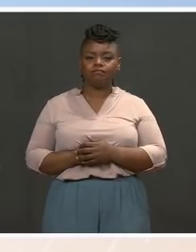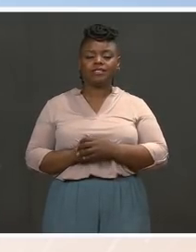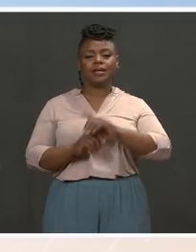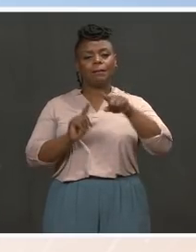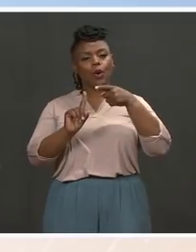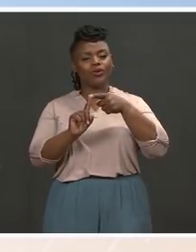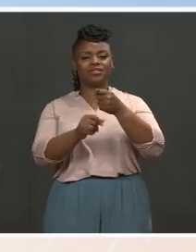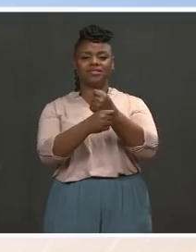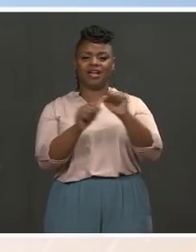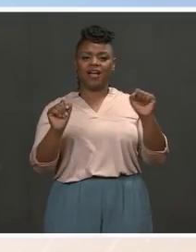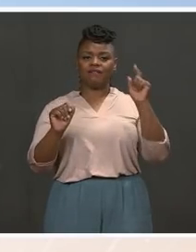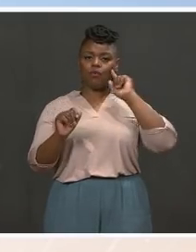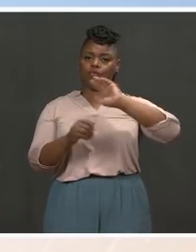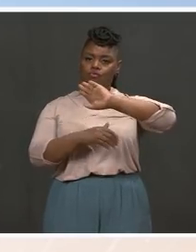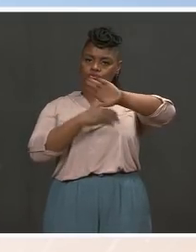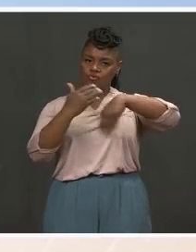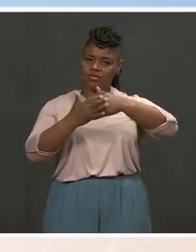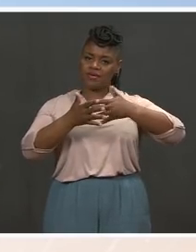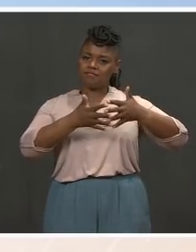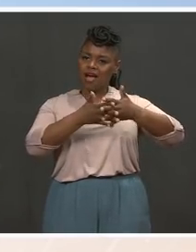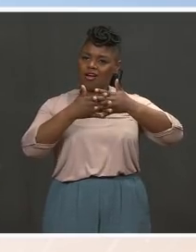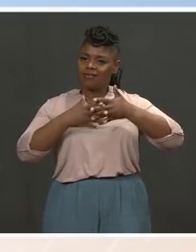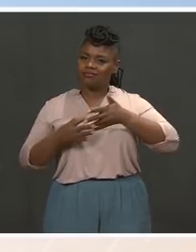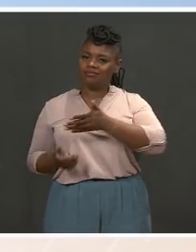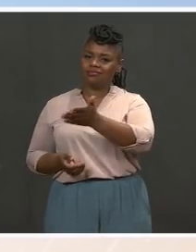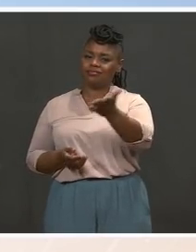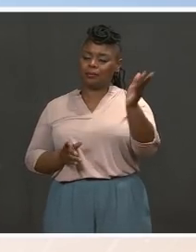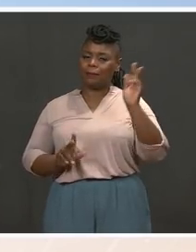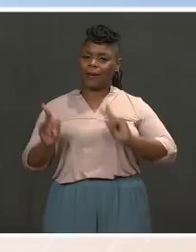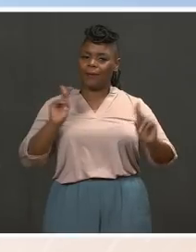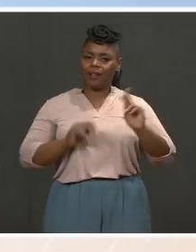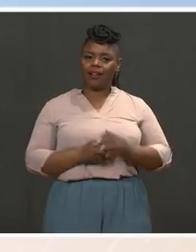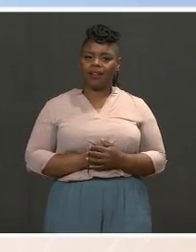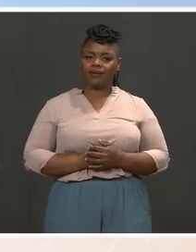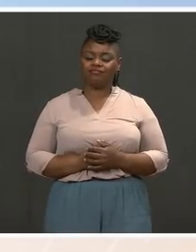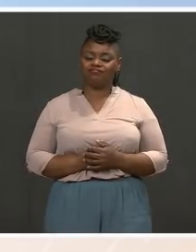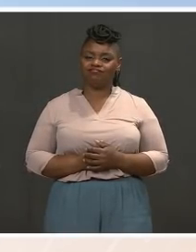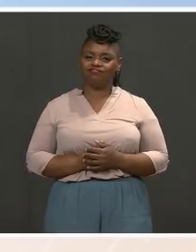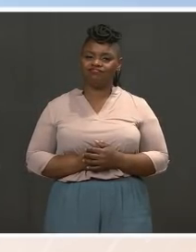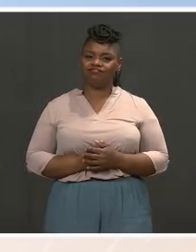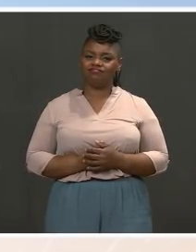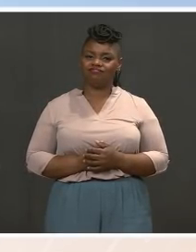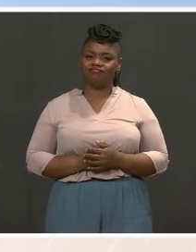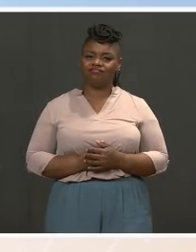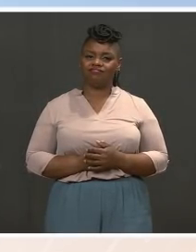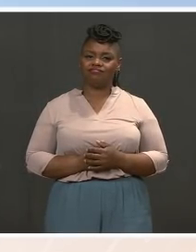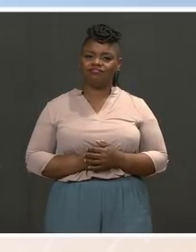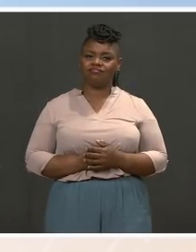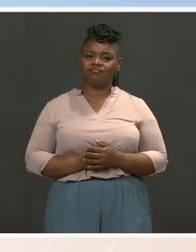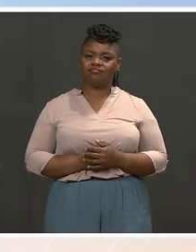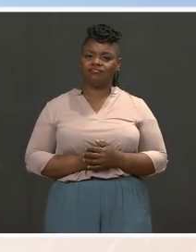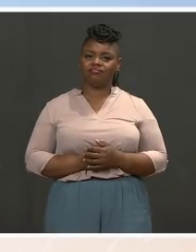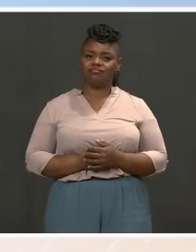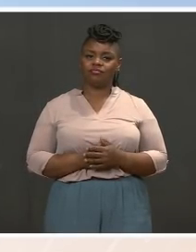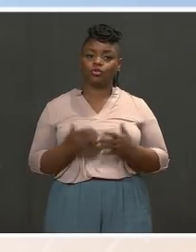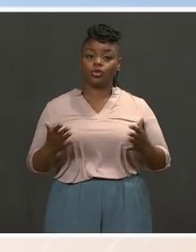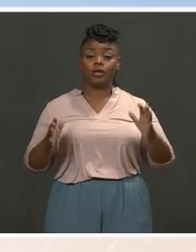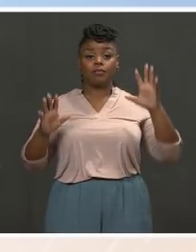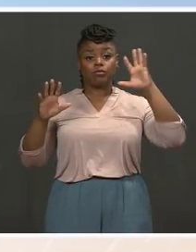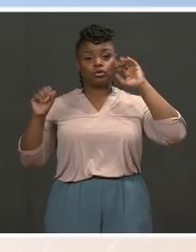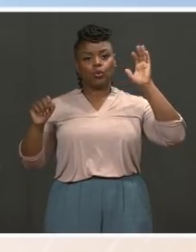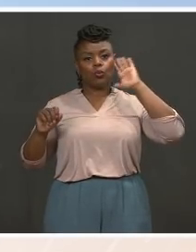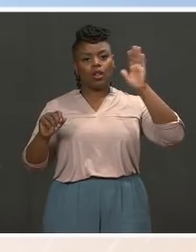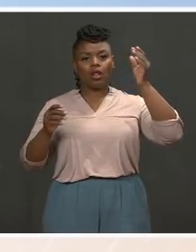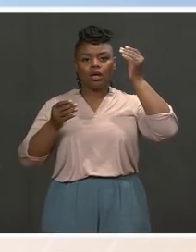earlier question, something that we know more about now than we may have 10 years ago. So he will, he will be conveying that to, to